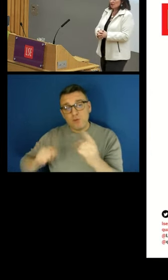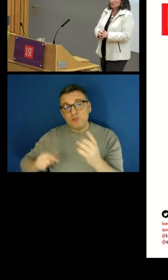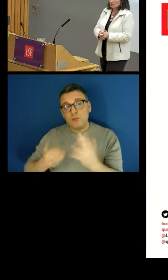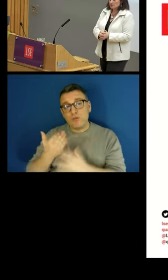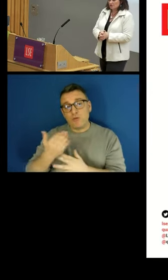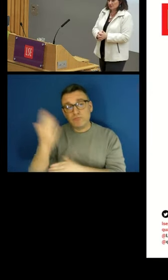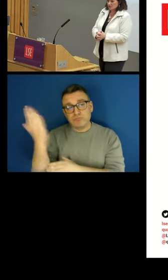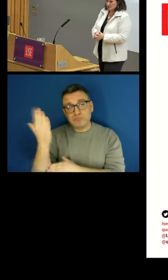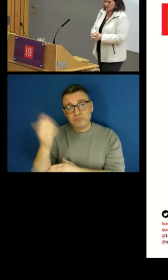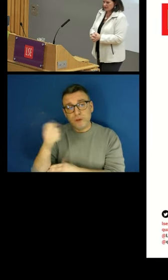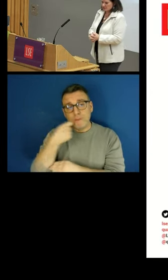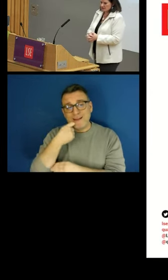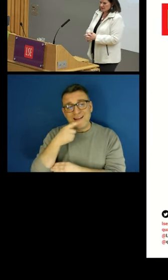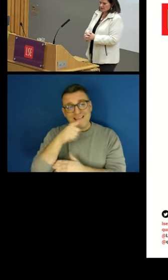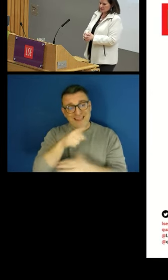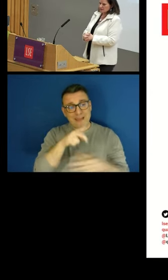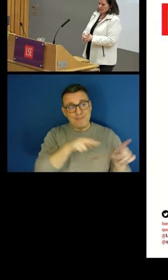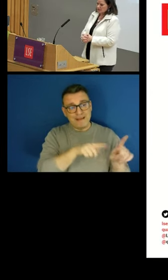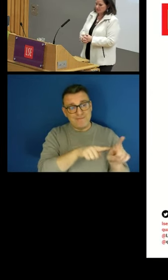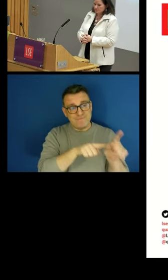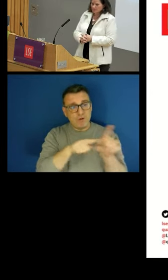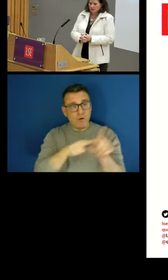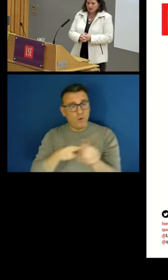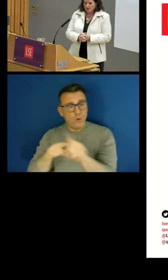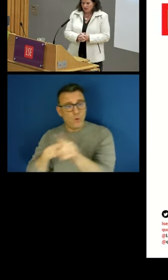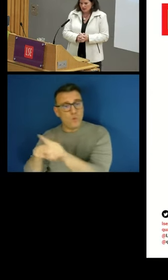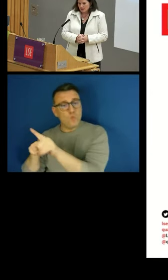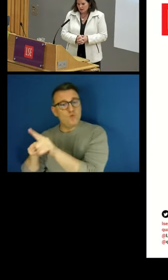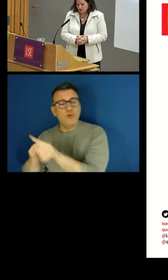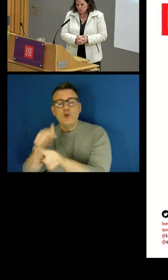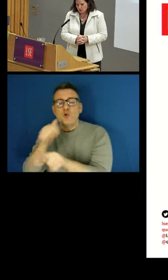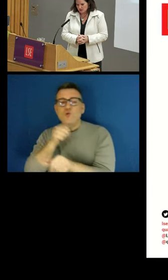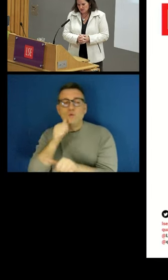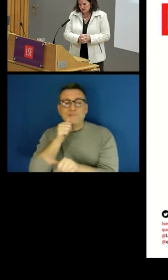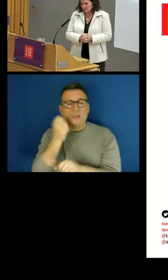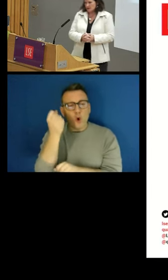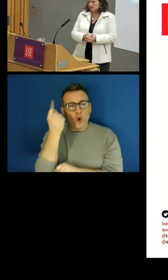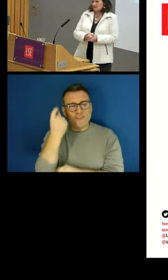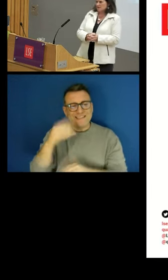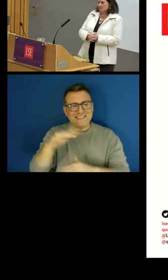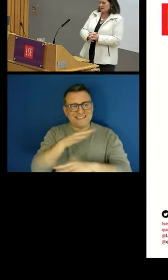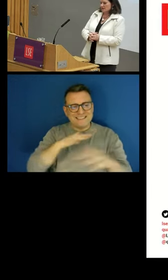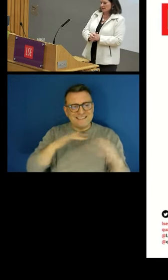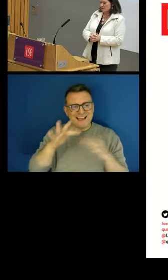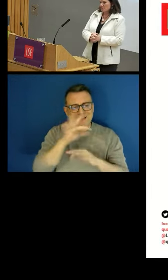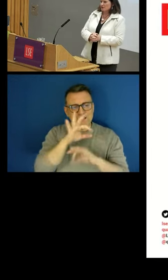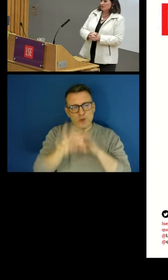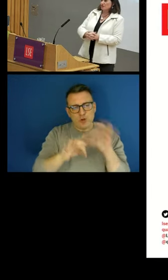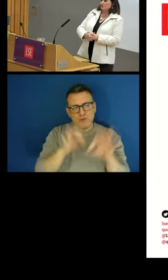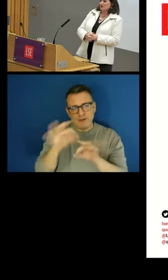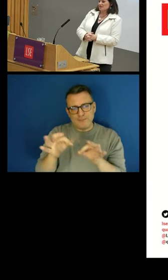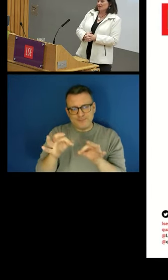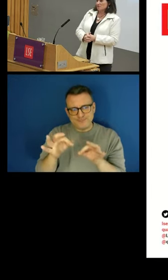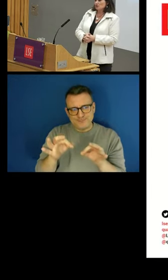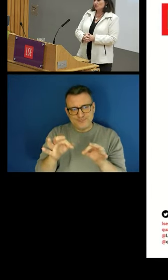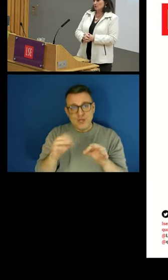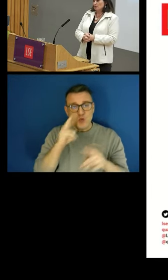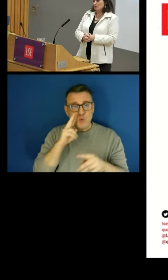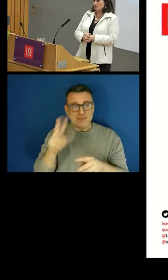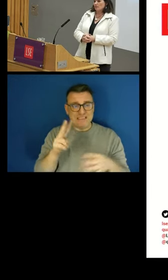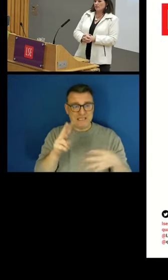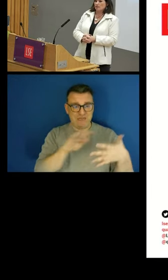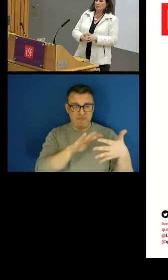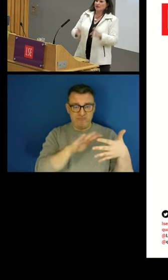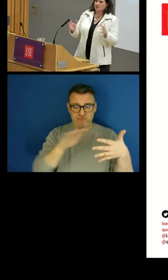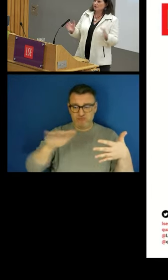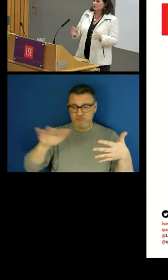them over time using the Survey Understanding Society. And what you can see here is that they, the first thing you can see is that they move